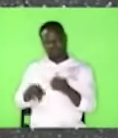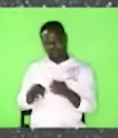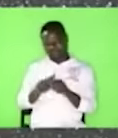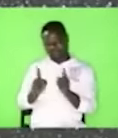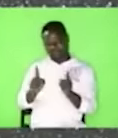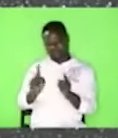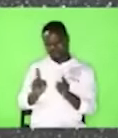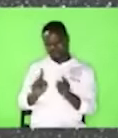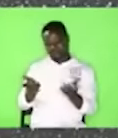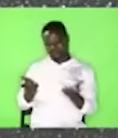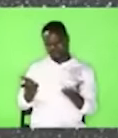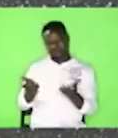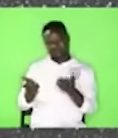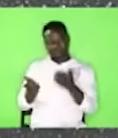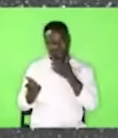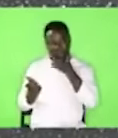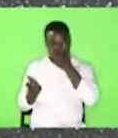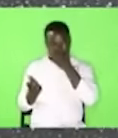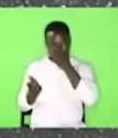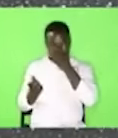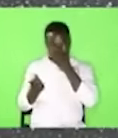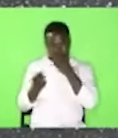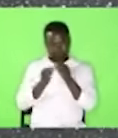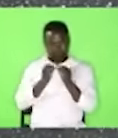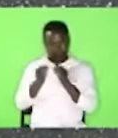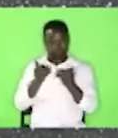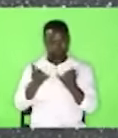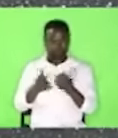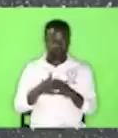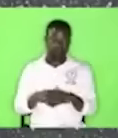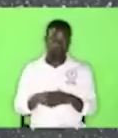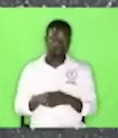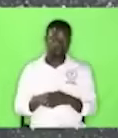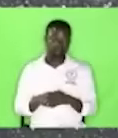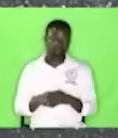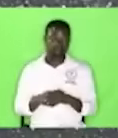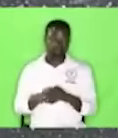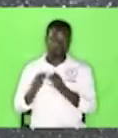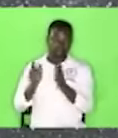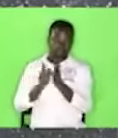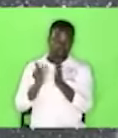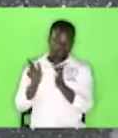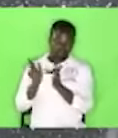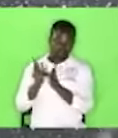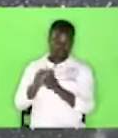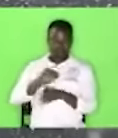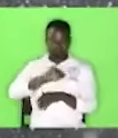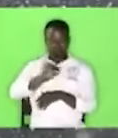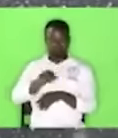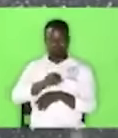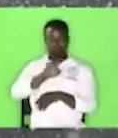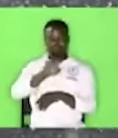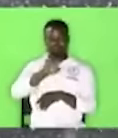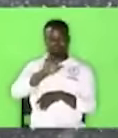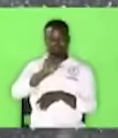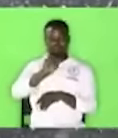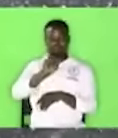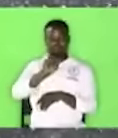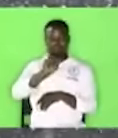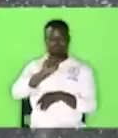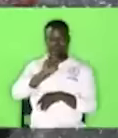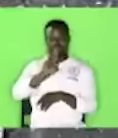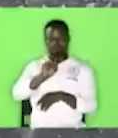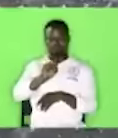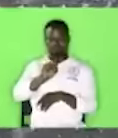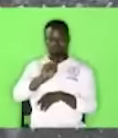I would like to explain see the name Jesus is like Joshua it was a